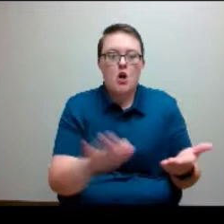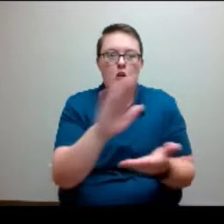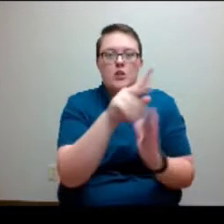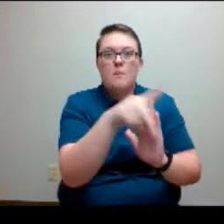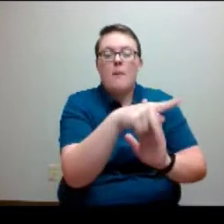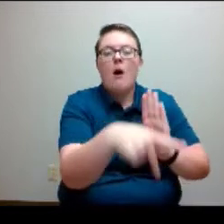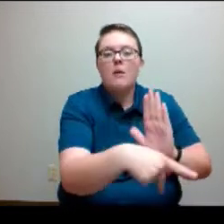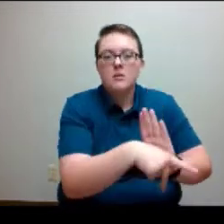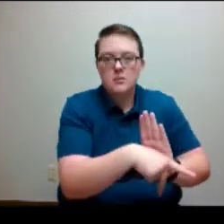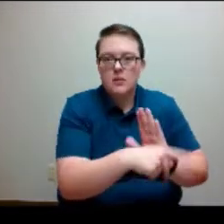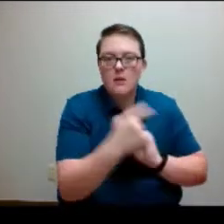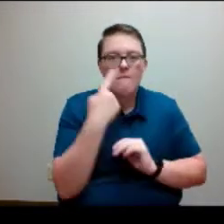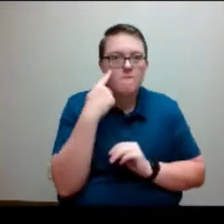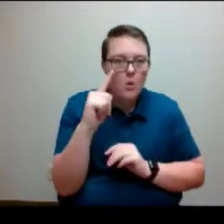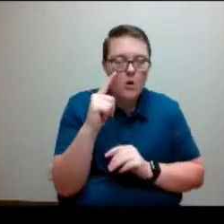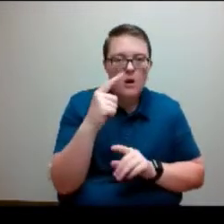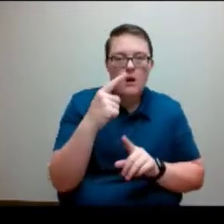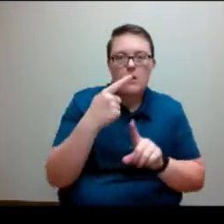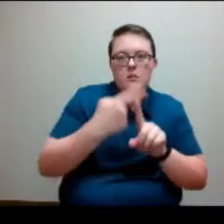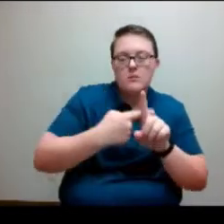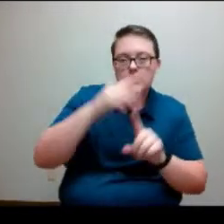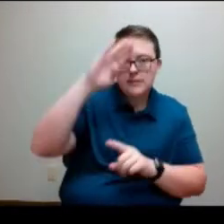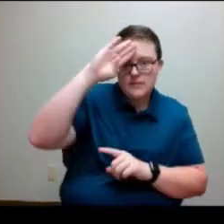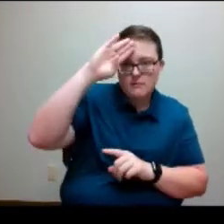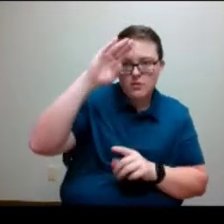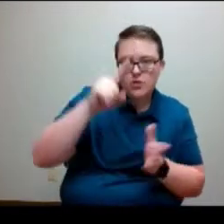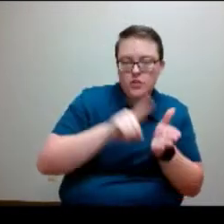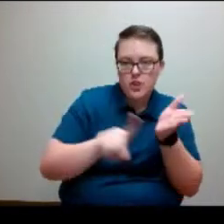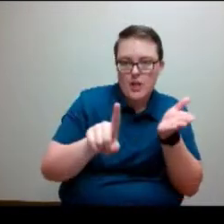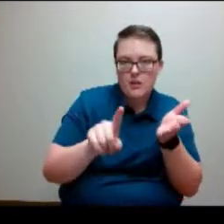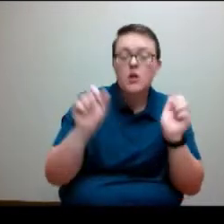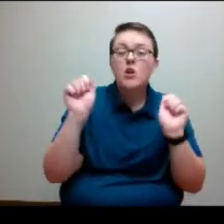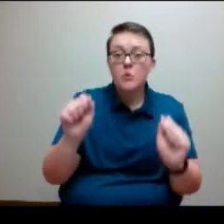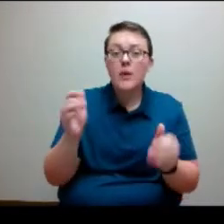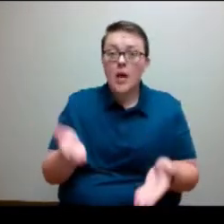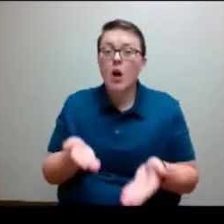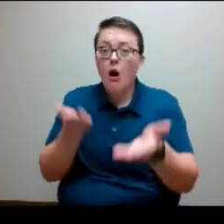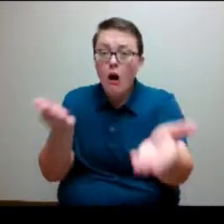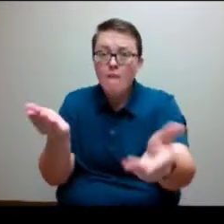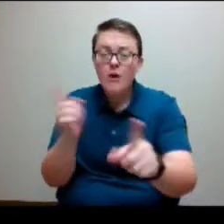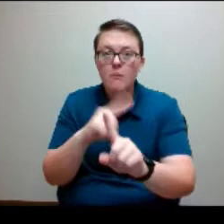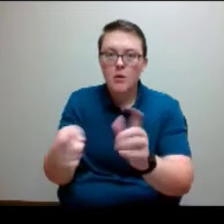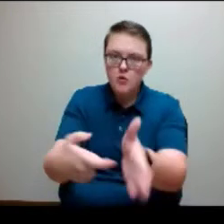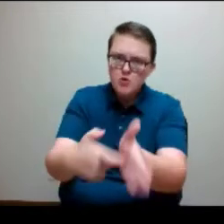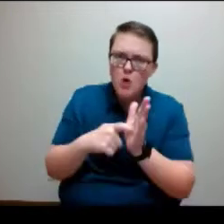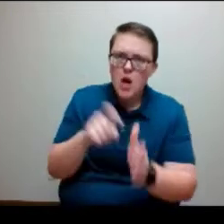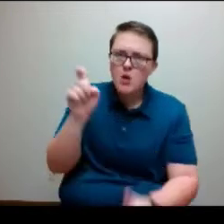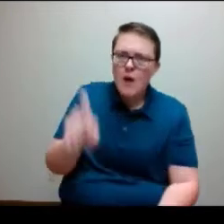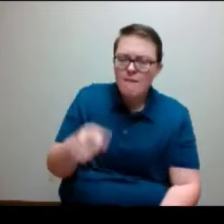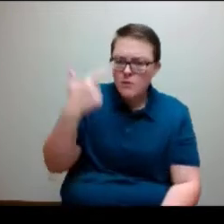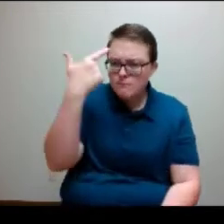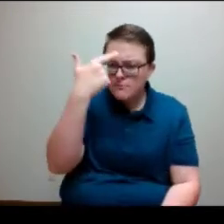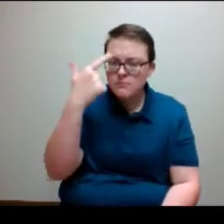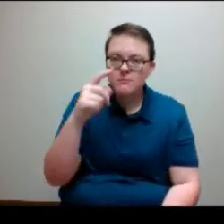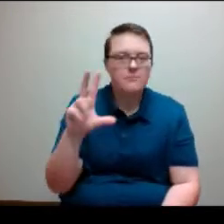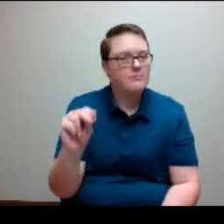temperature checks. So you can offer them, but you cannot require people to take temperature checks at this point.